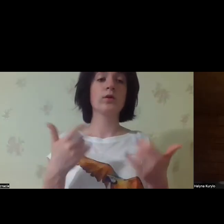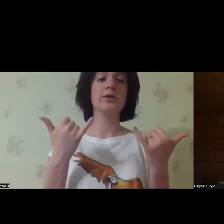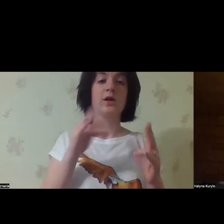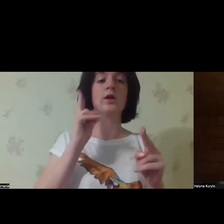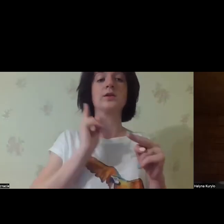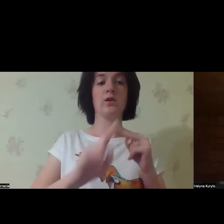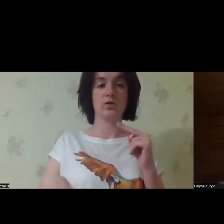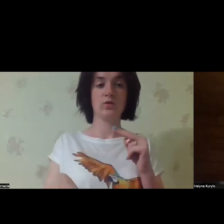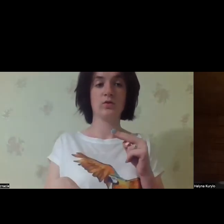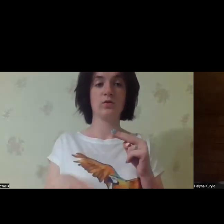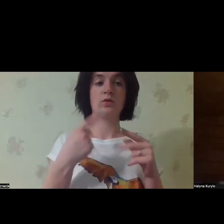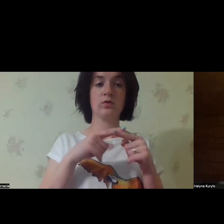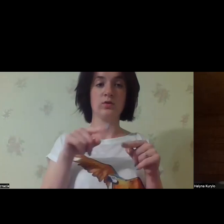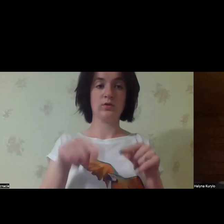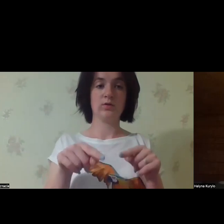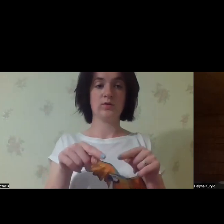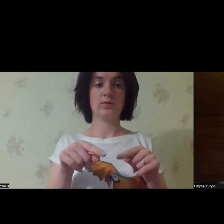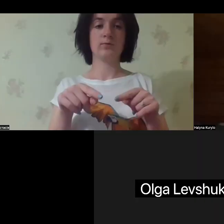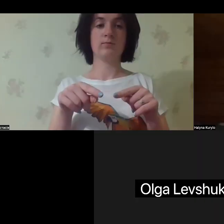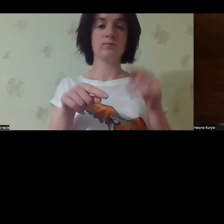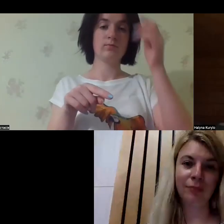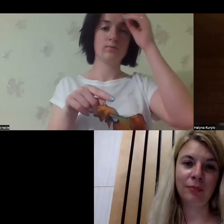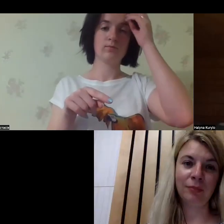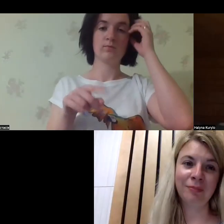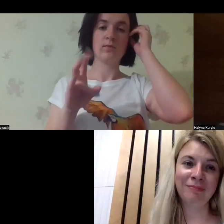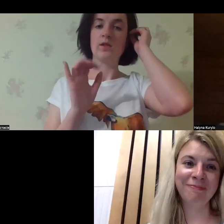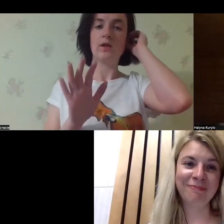Well, I believe that's a good note to conclude.